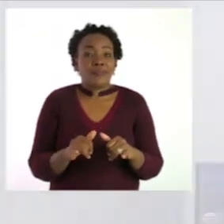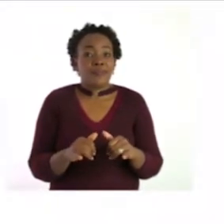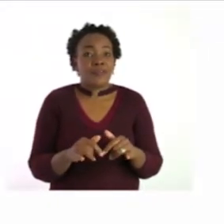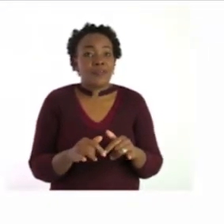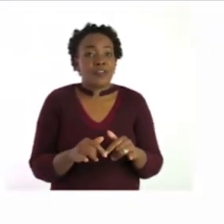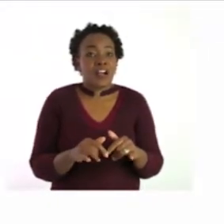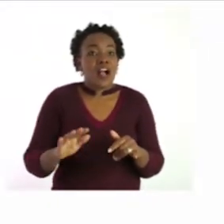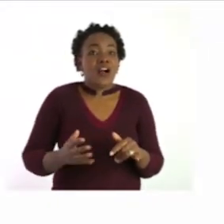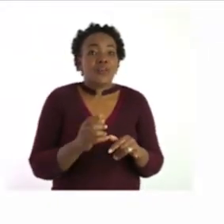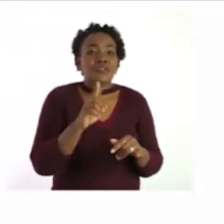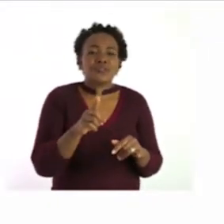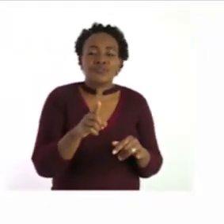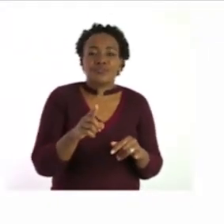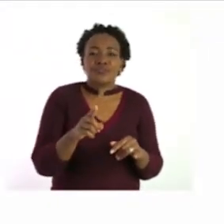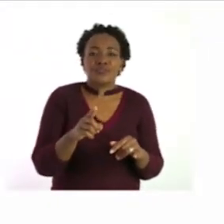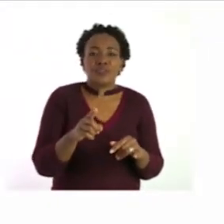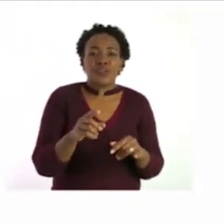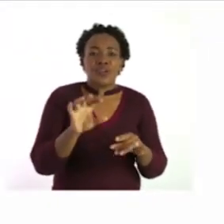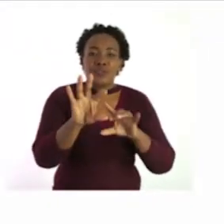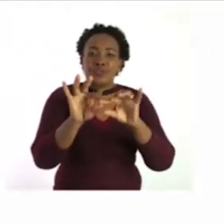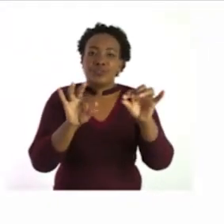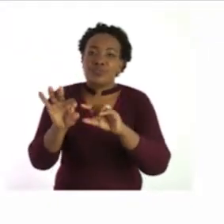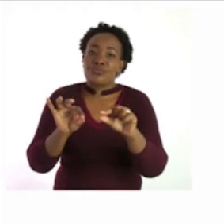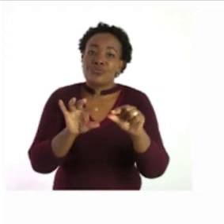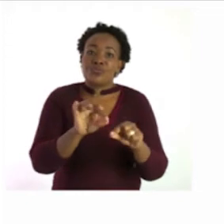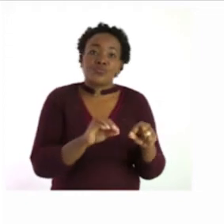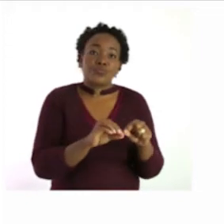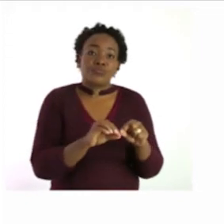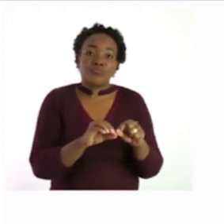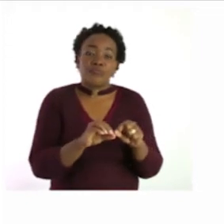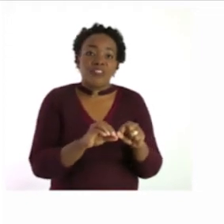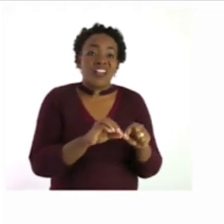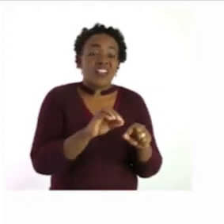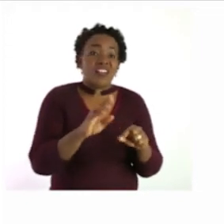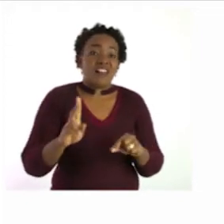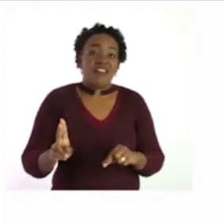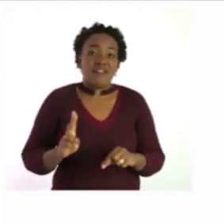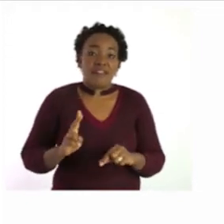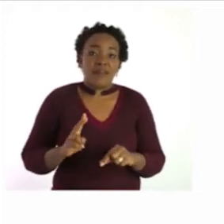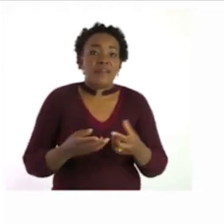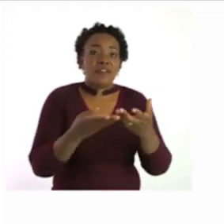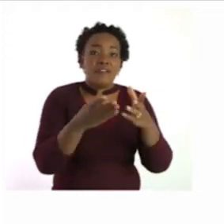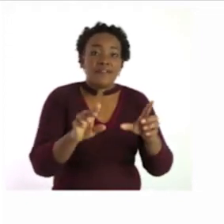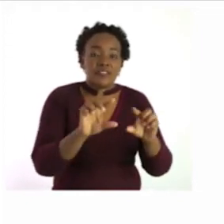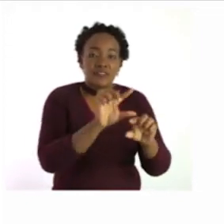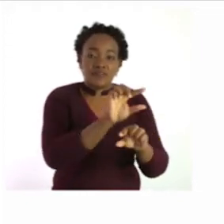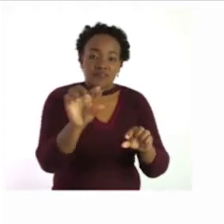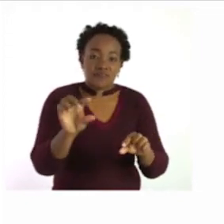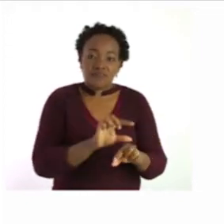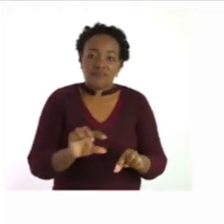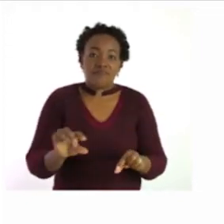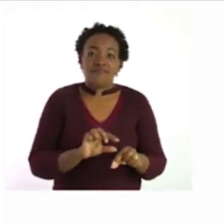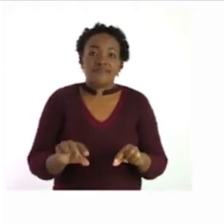i want you to choose a verb to complete the given